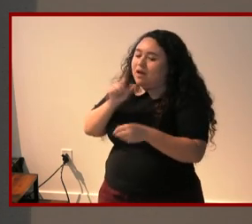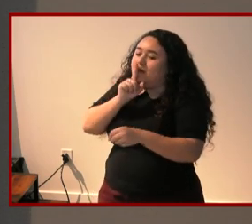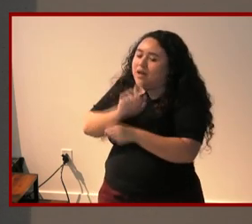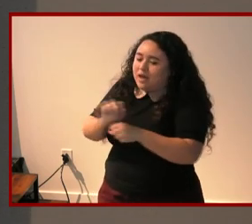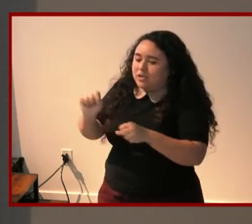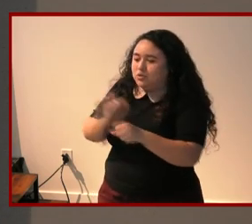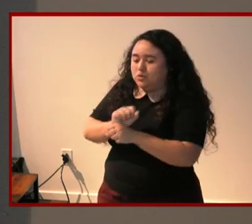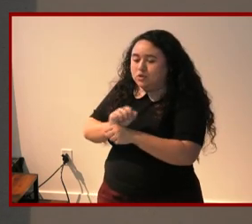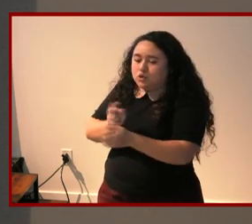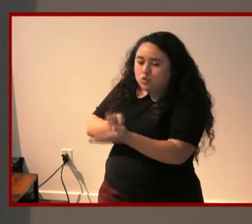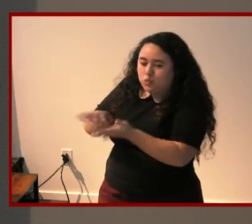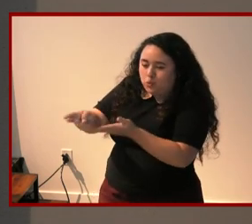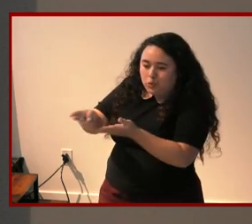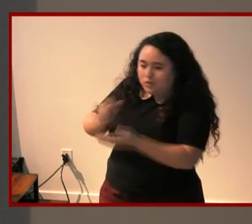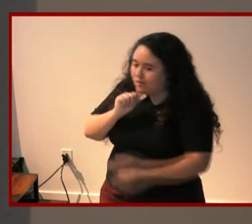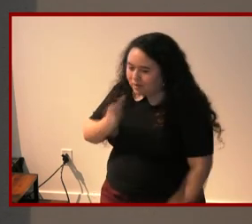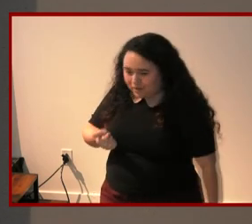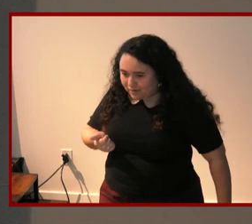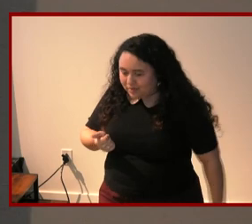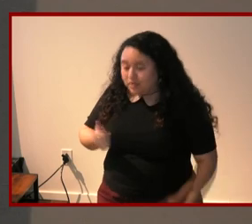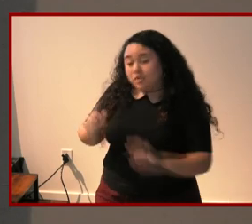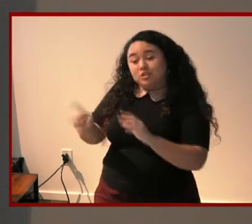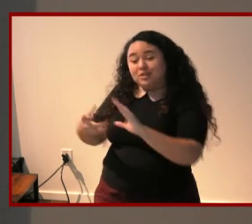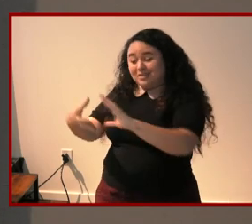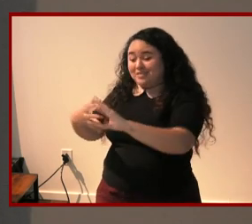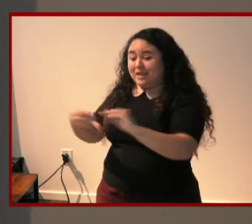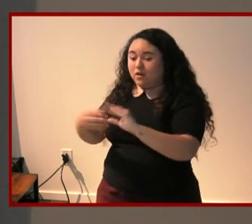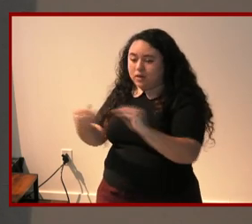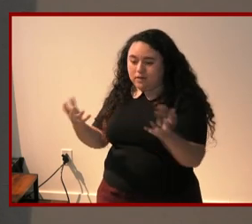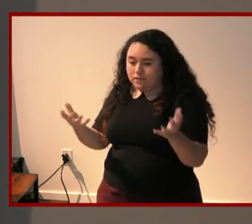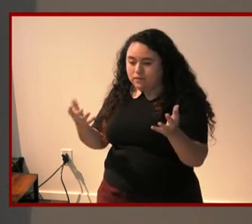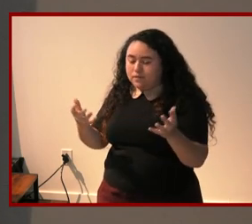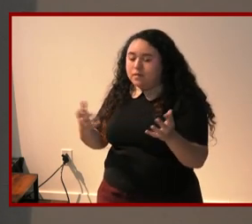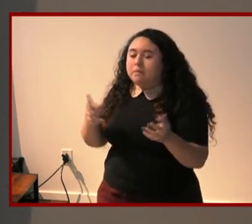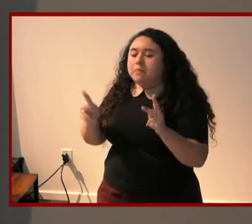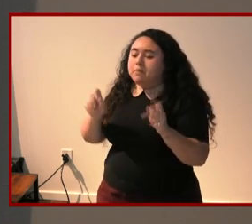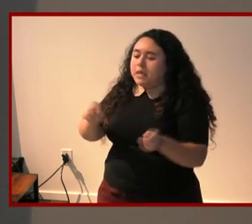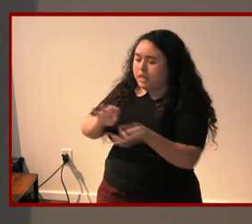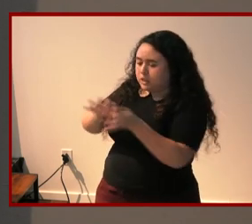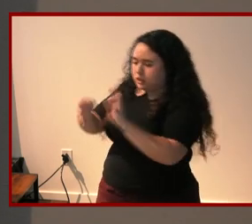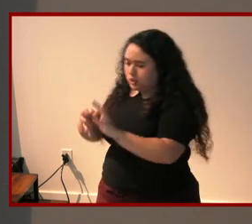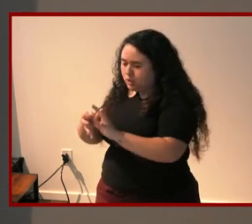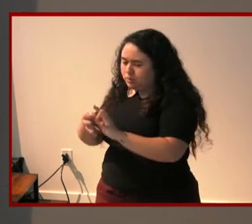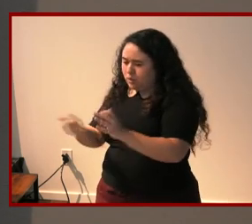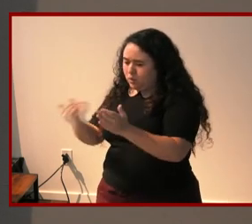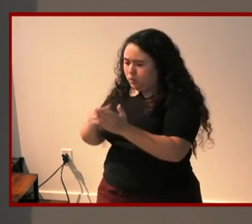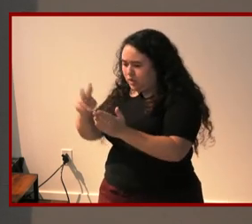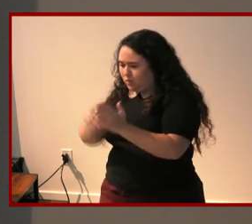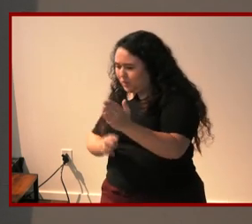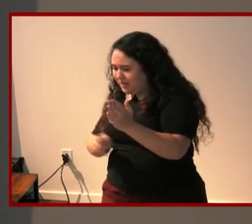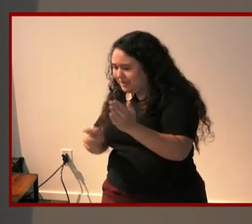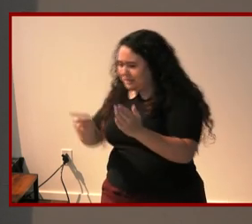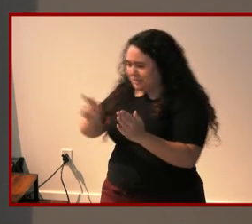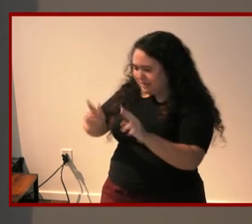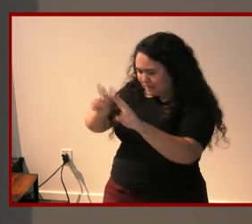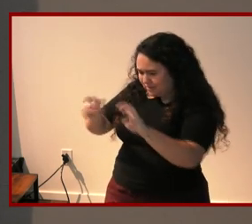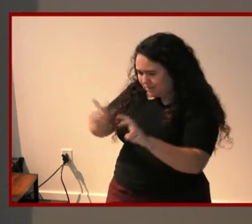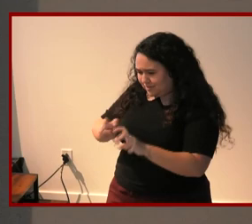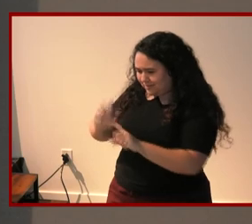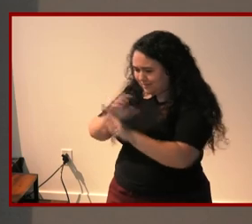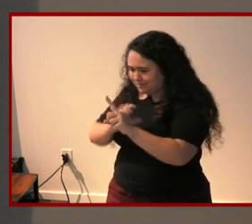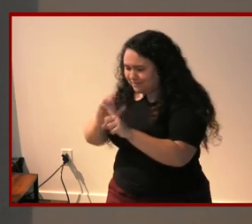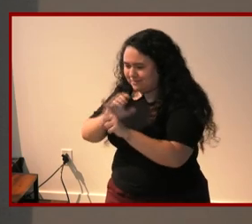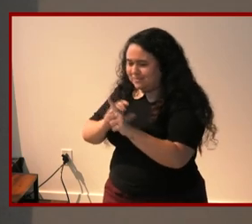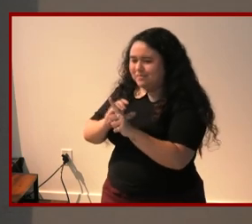fundamental truths they're narratives and so they're open to interpretation to rereading to uncovering radical